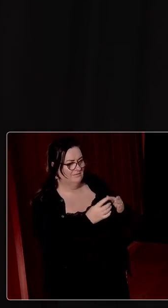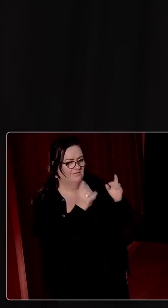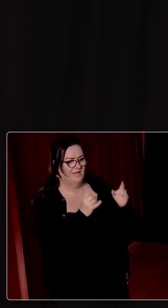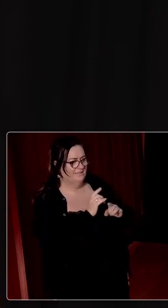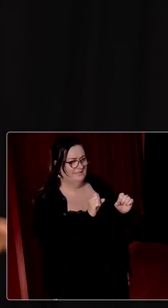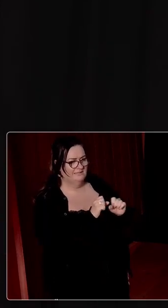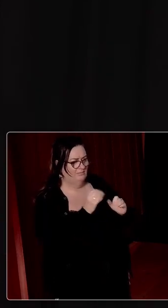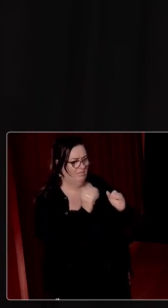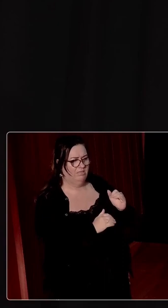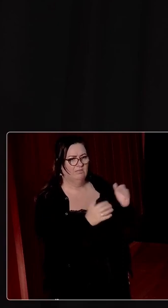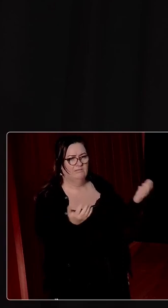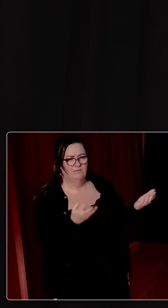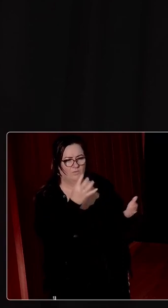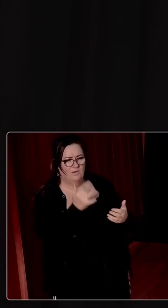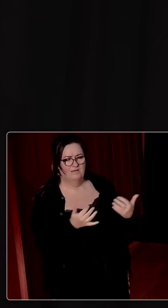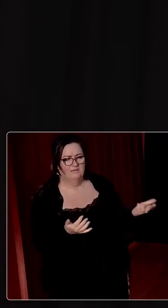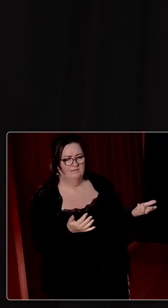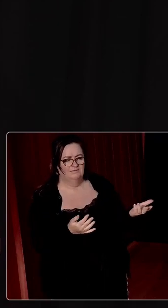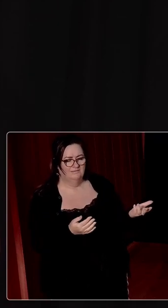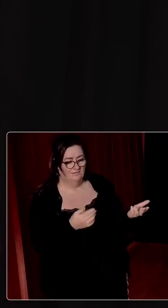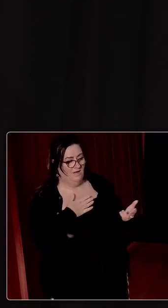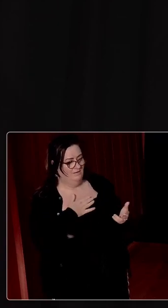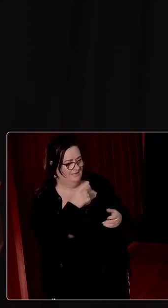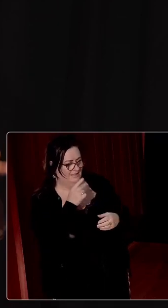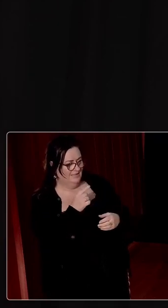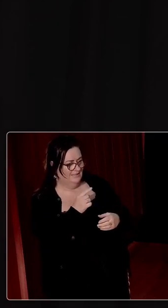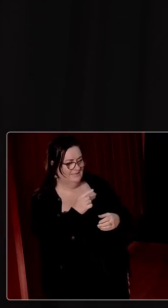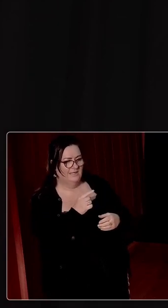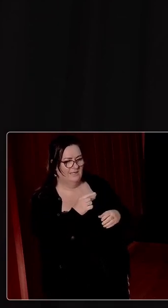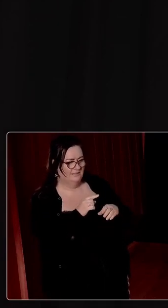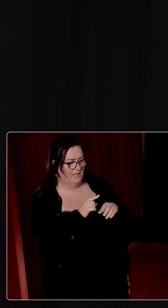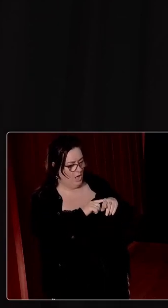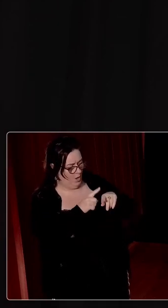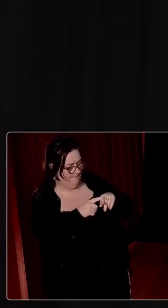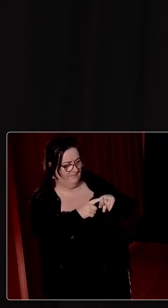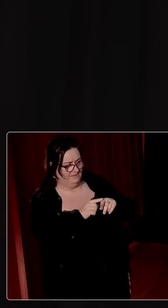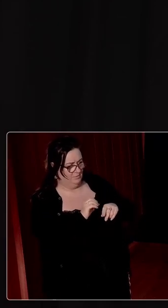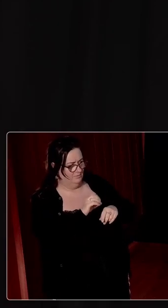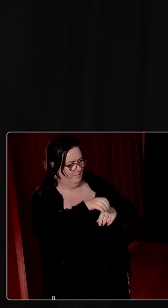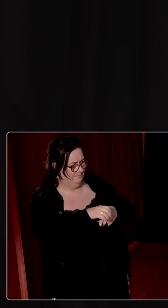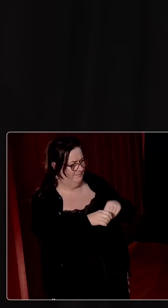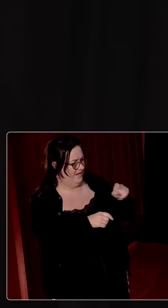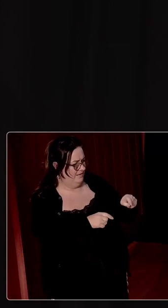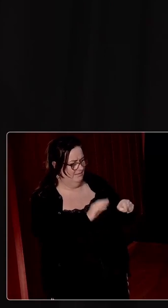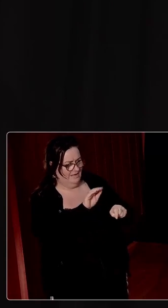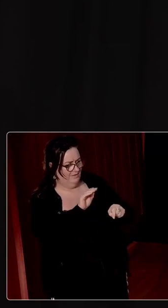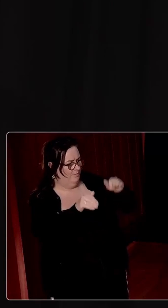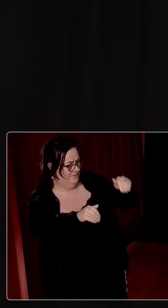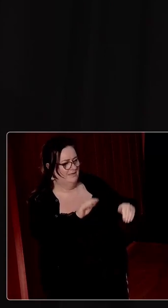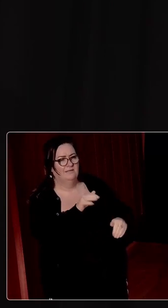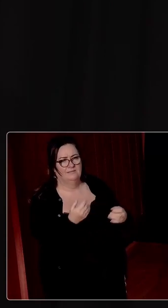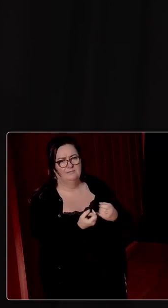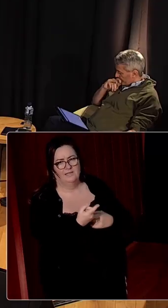our health system did not? So these are the kinds, it's that what I would call it lumpiness or islands of excellence. But